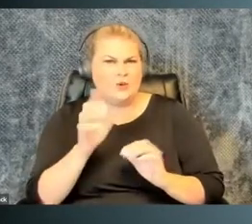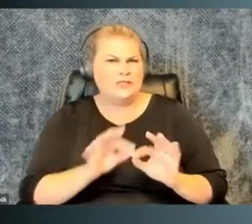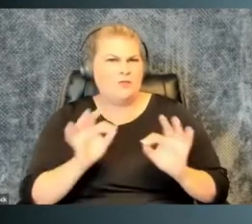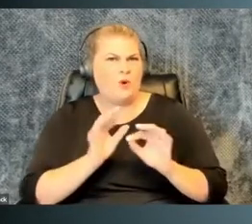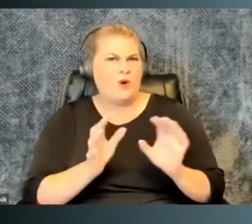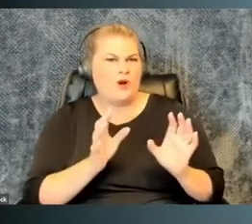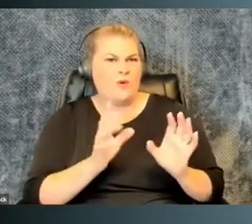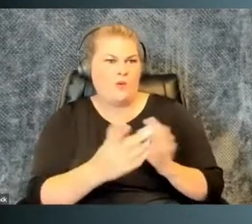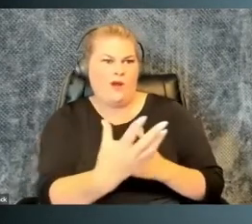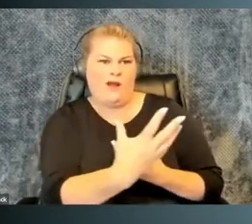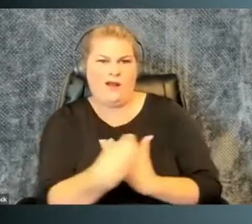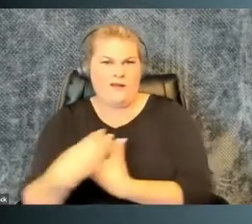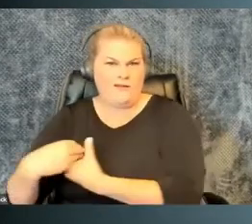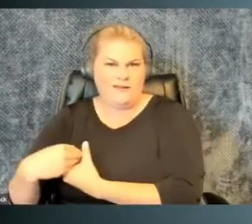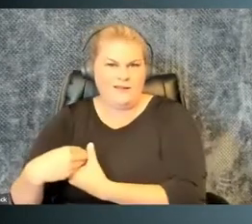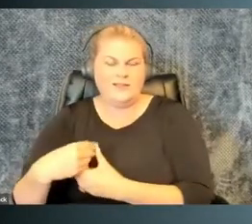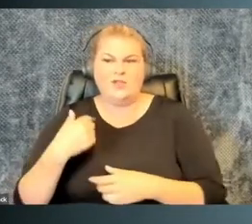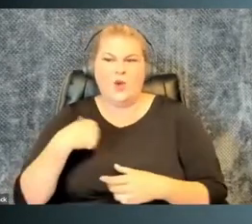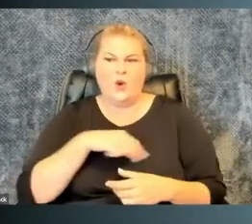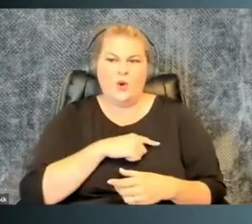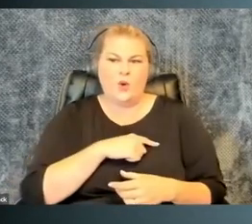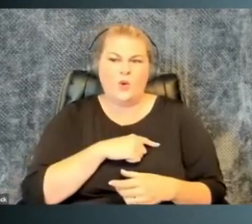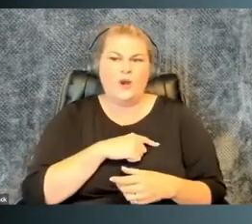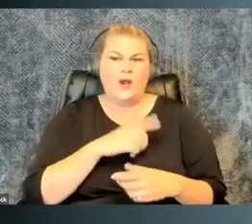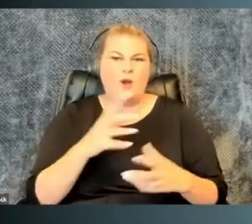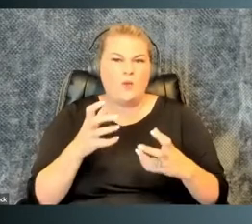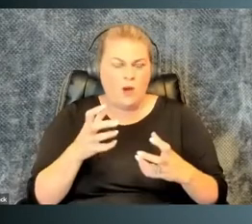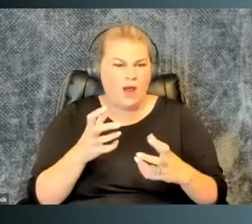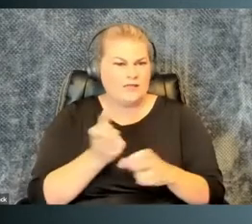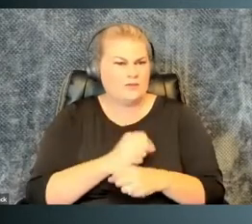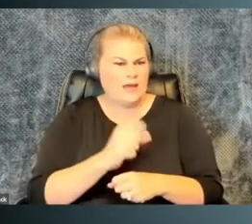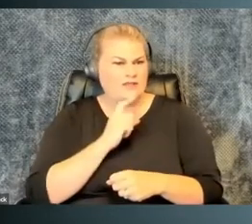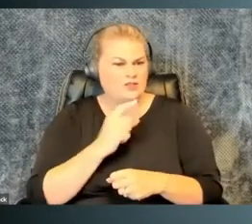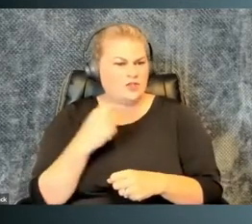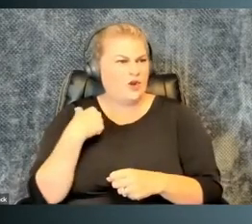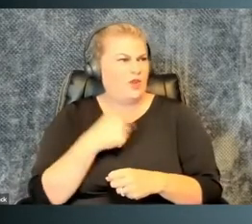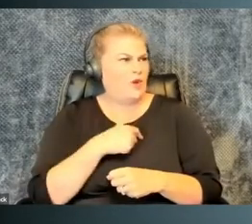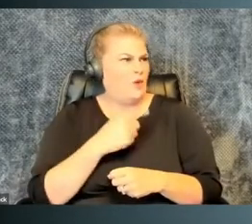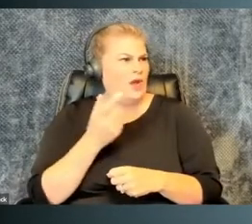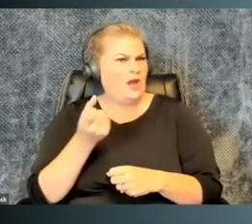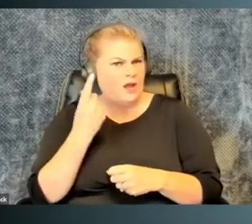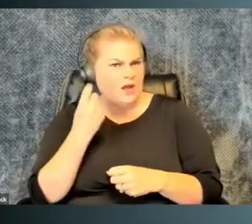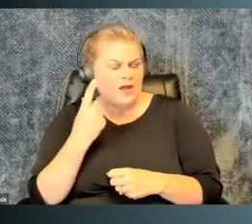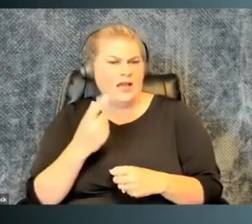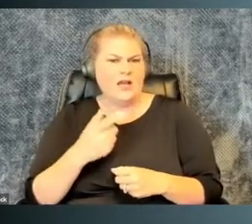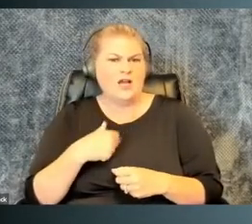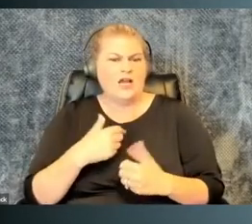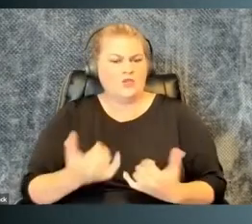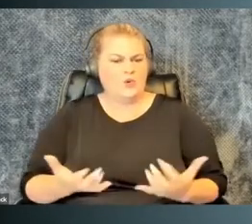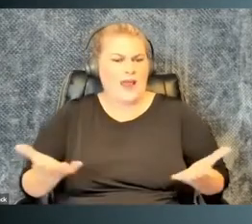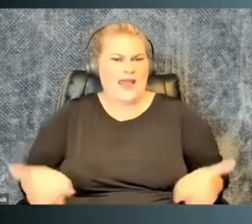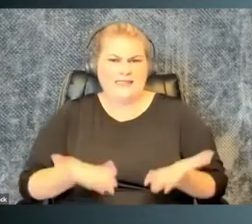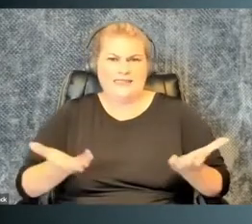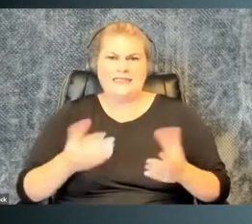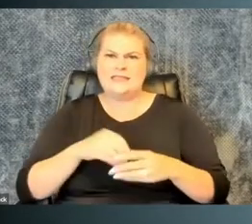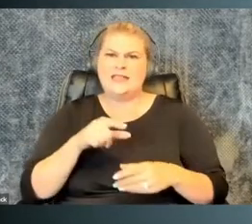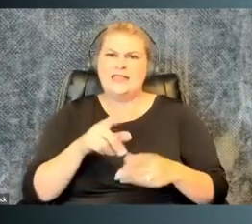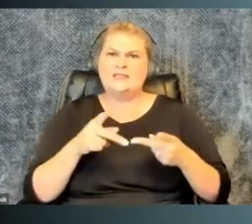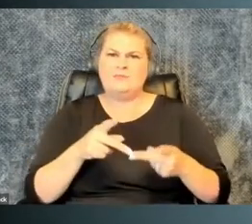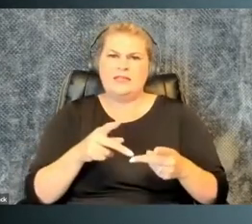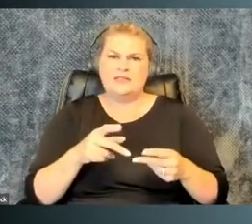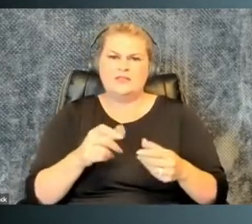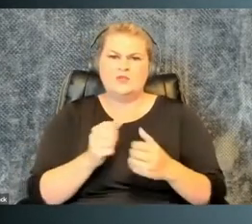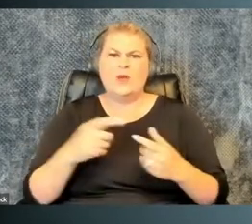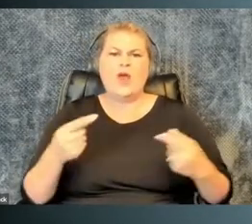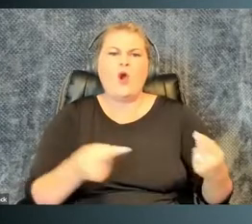it's important to plan for disabled people to be, to be here, to be, to exist in these spaces without harm and